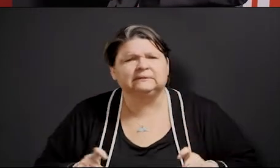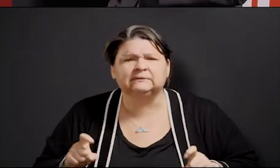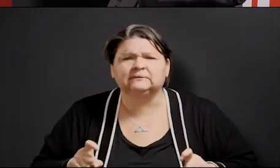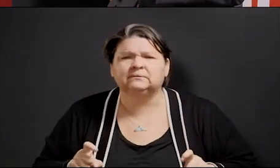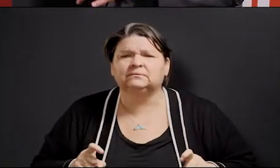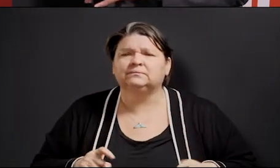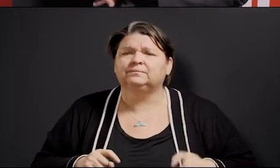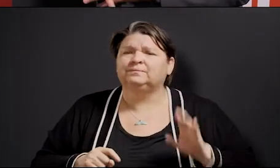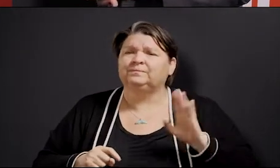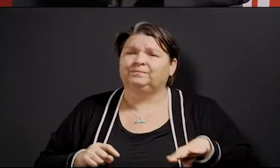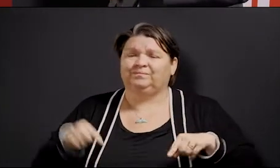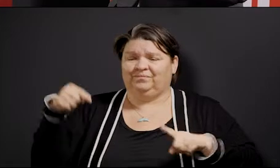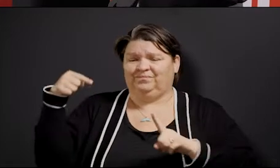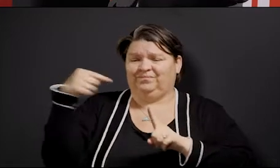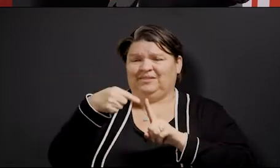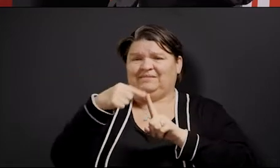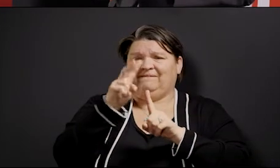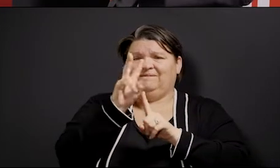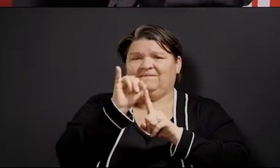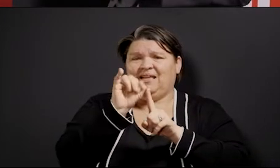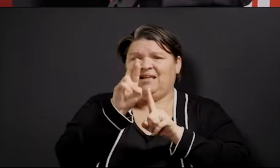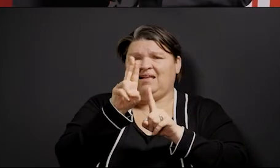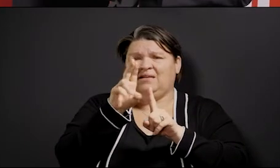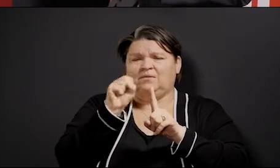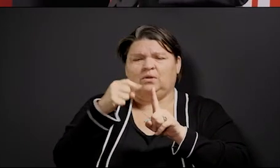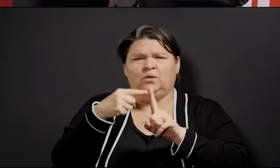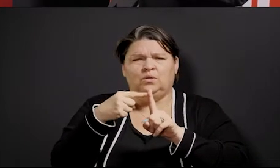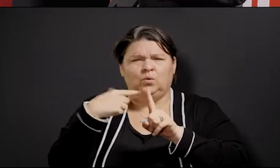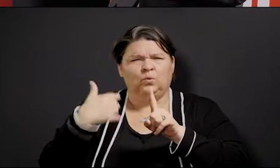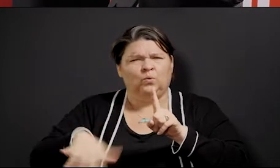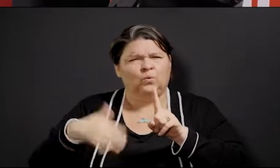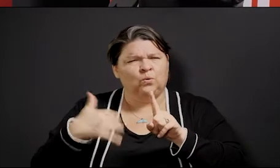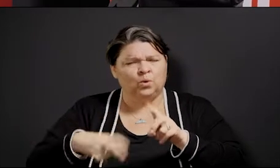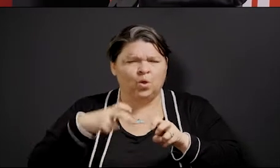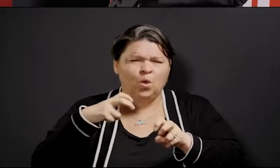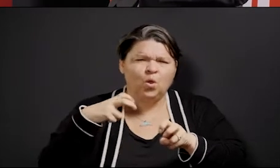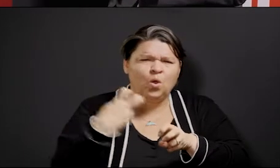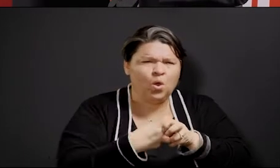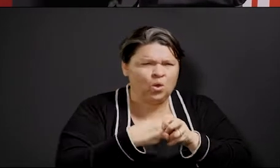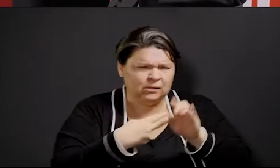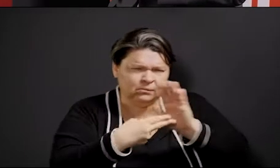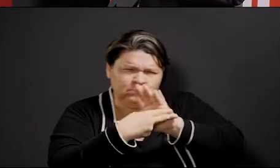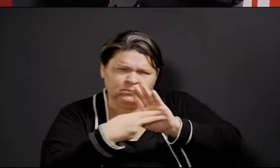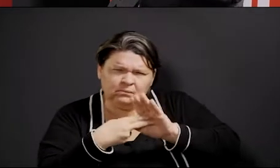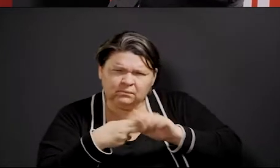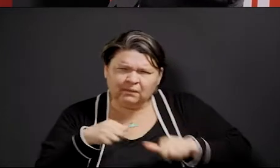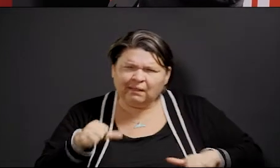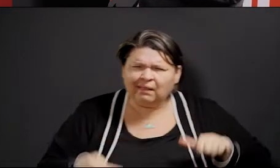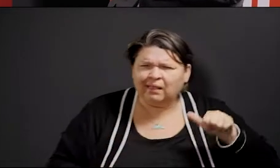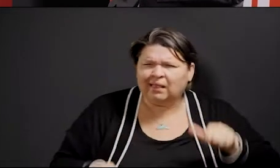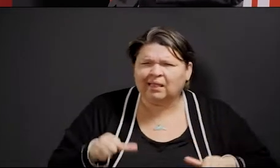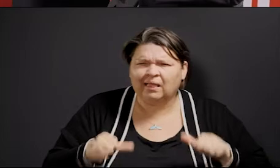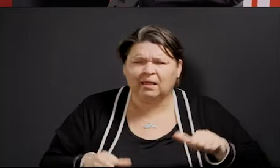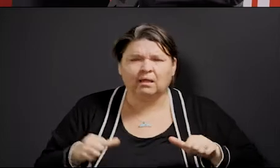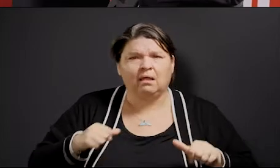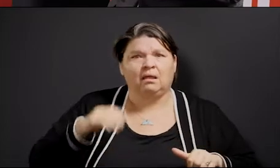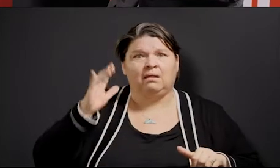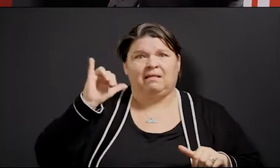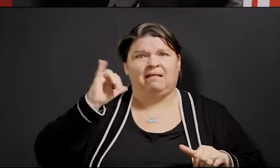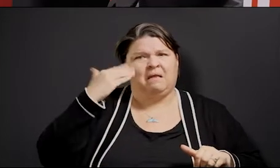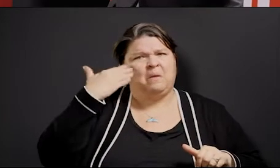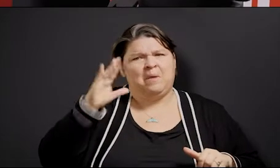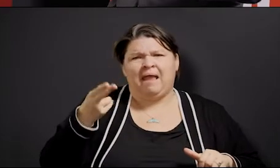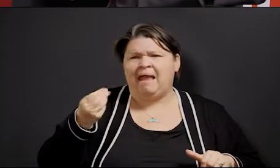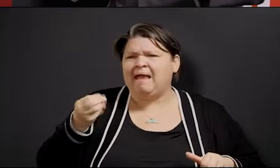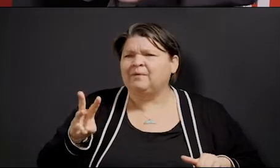are a little bit vague. But what we don't yet know is really how to test somebody and how accurate the test is